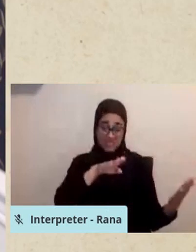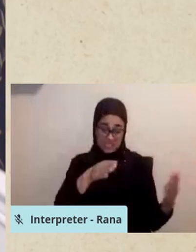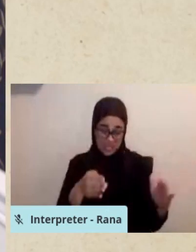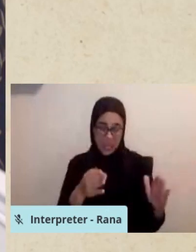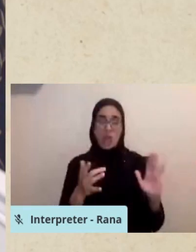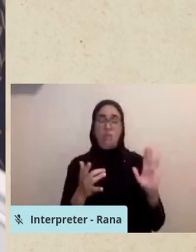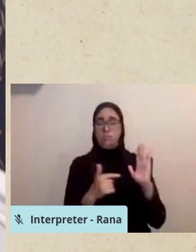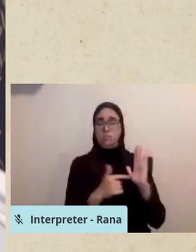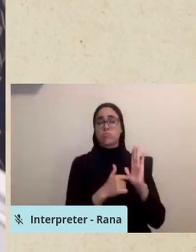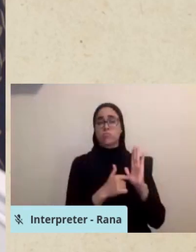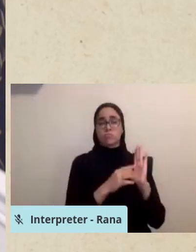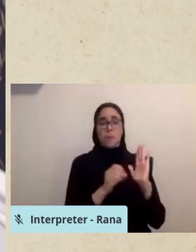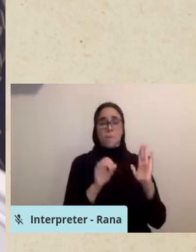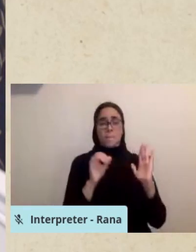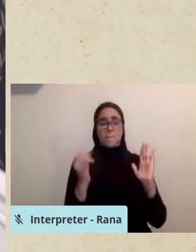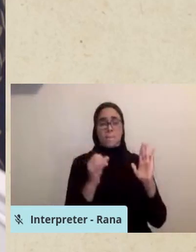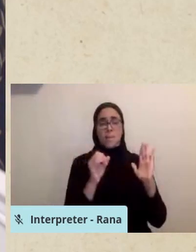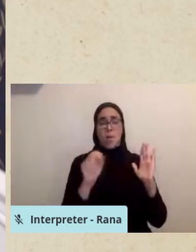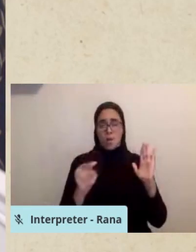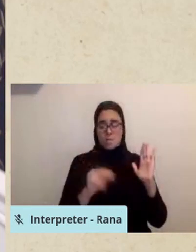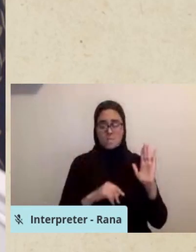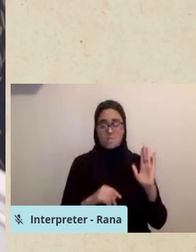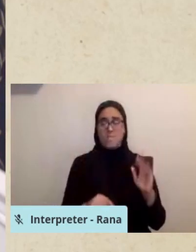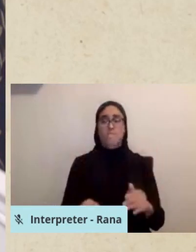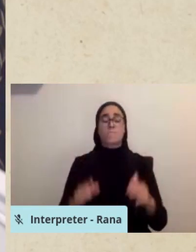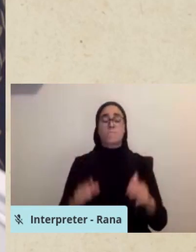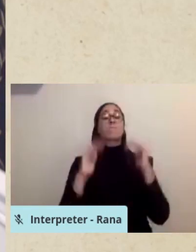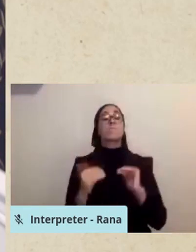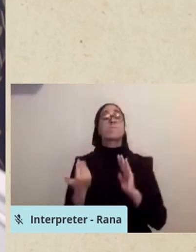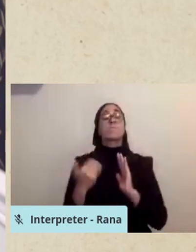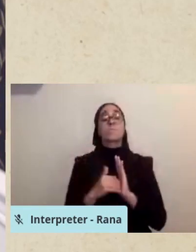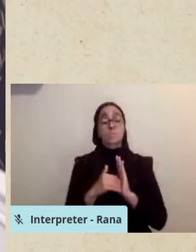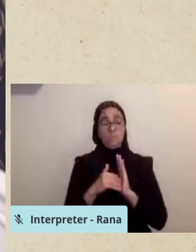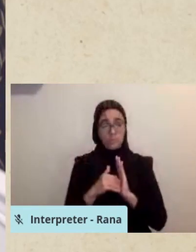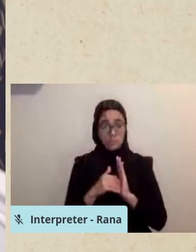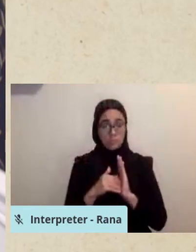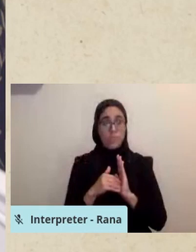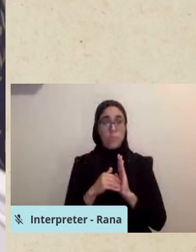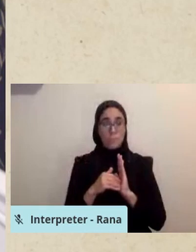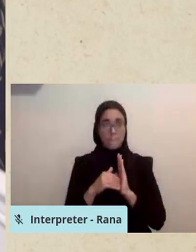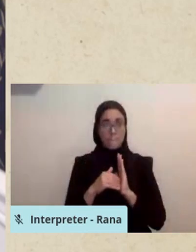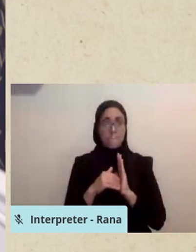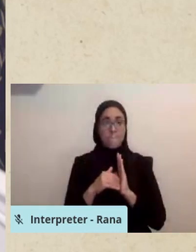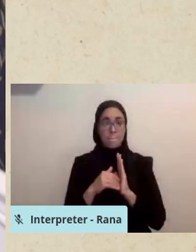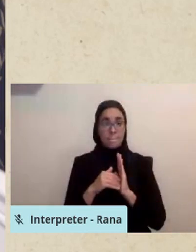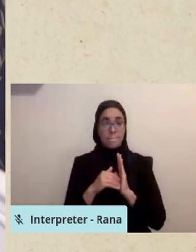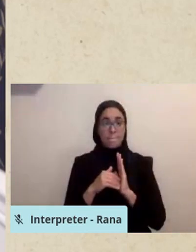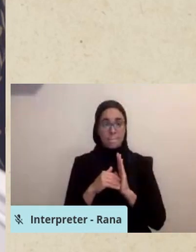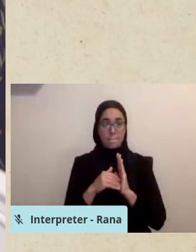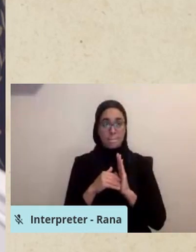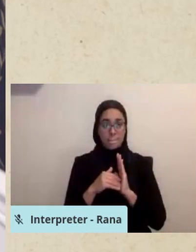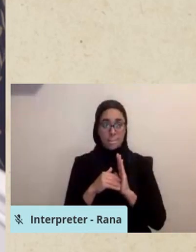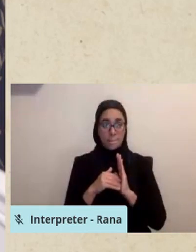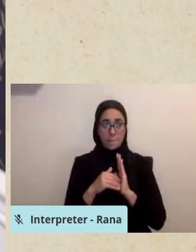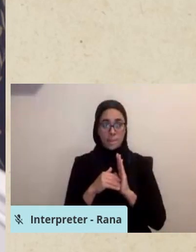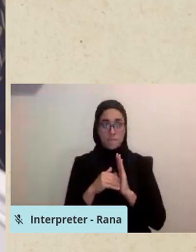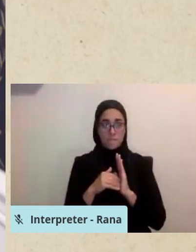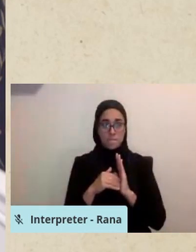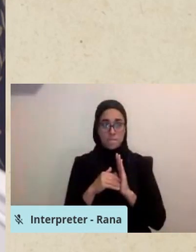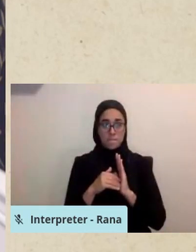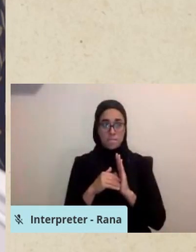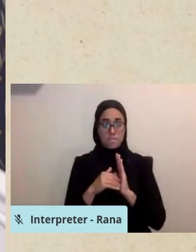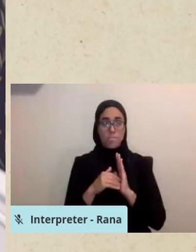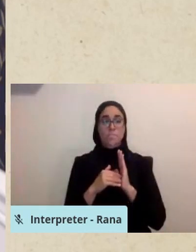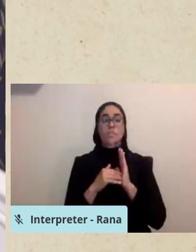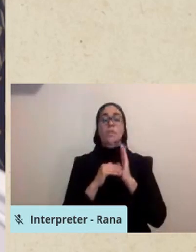Again, it's a reassuring and informal style that acknowledges that whoever is